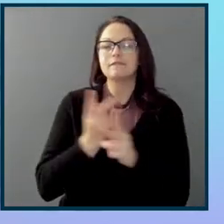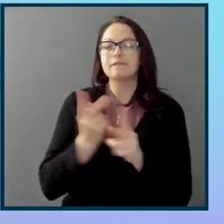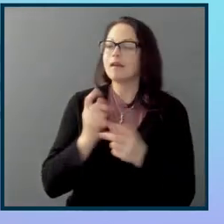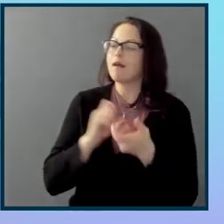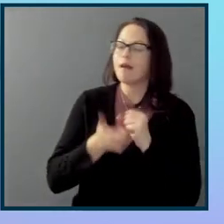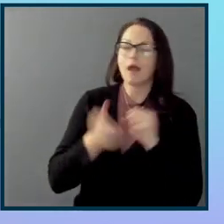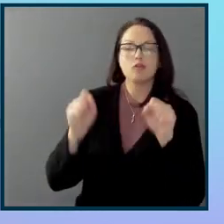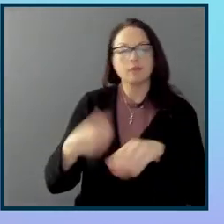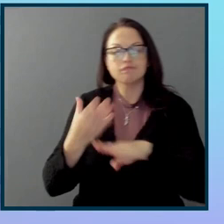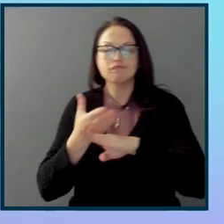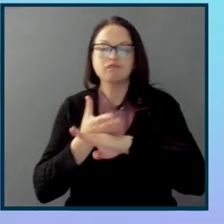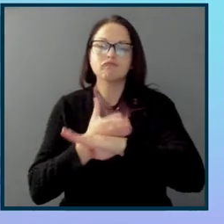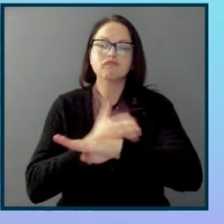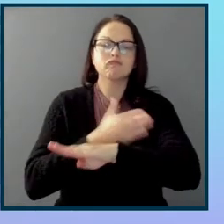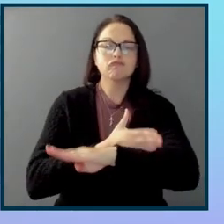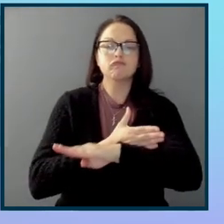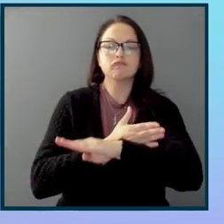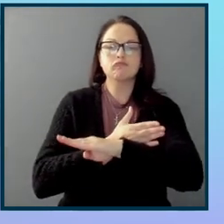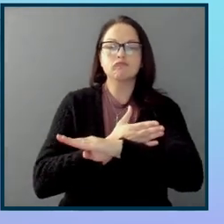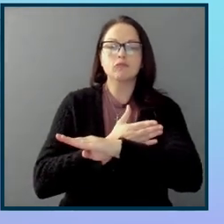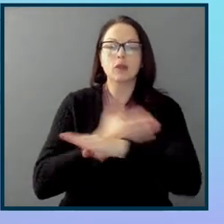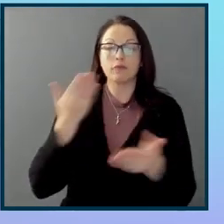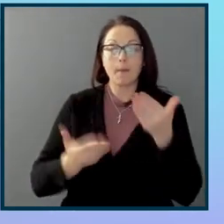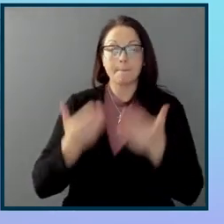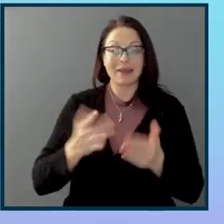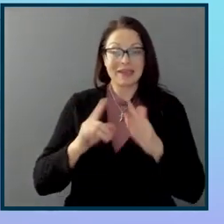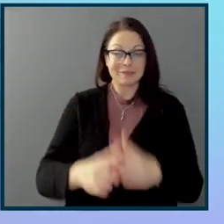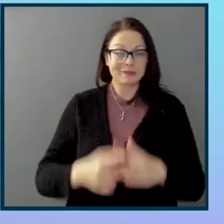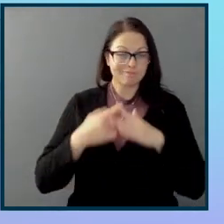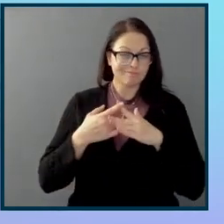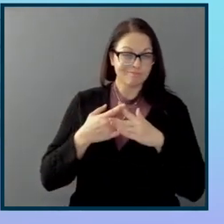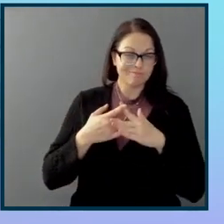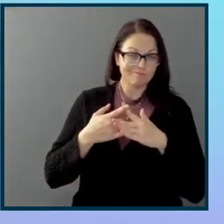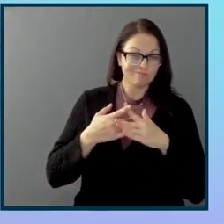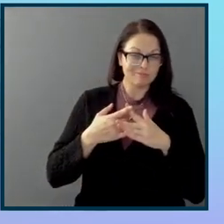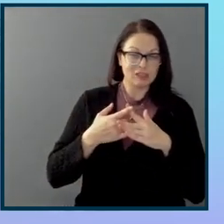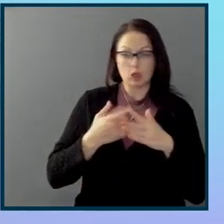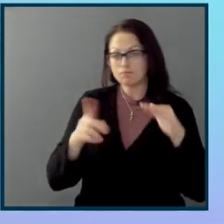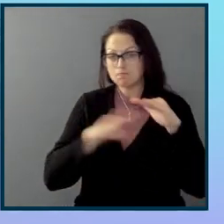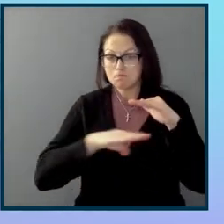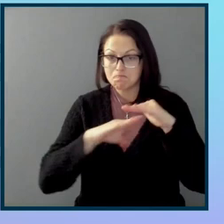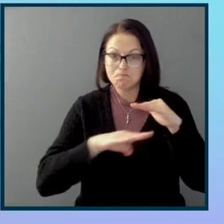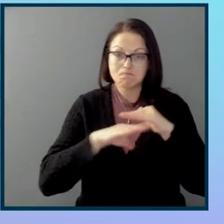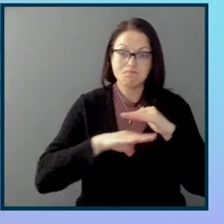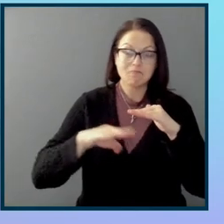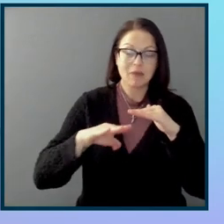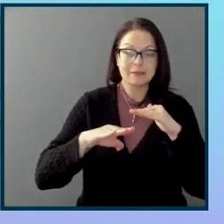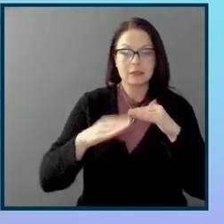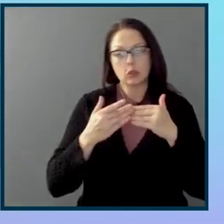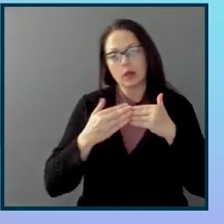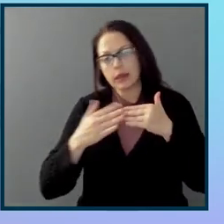it can get better and better from initially perhaps being, you know, really starting with the basics towards over time,